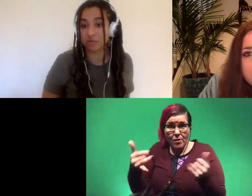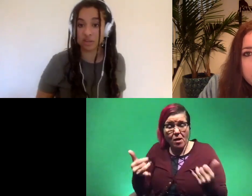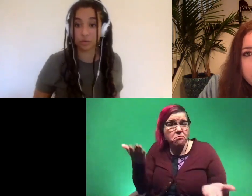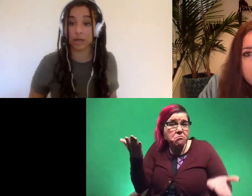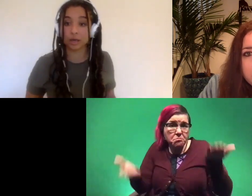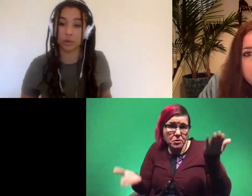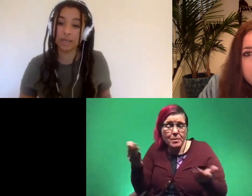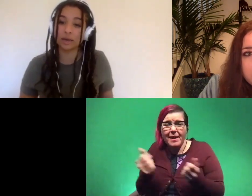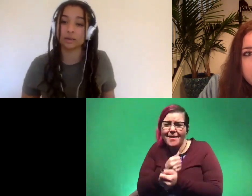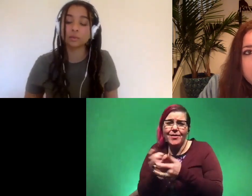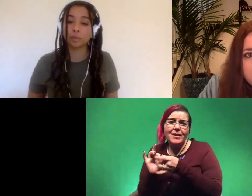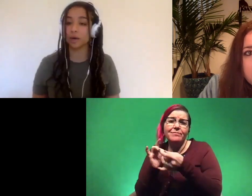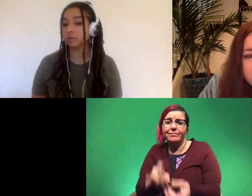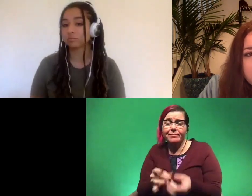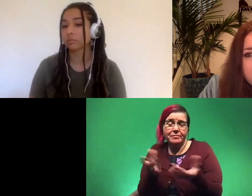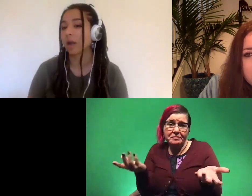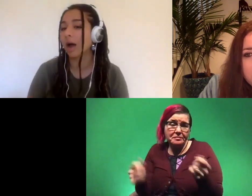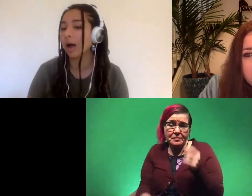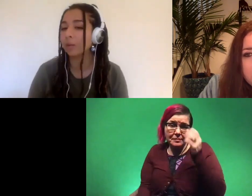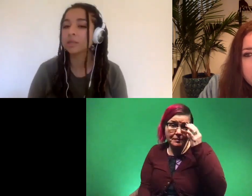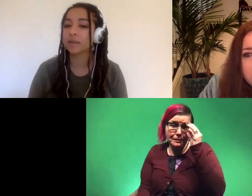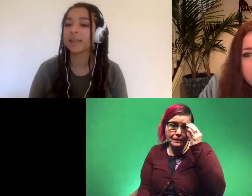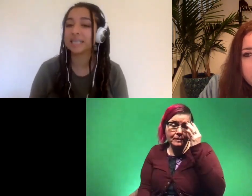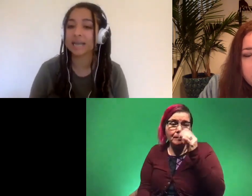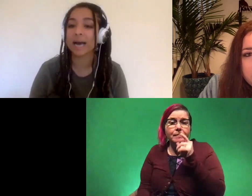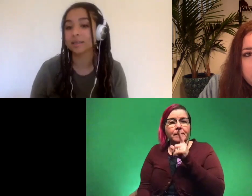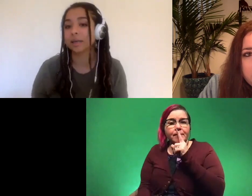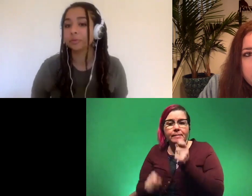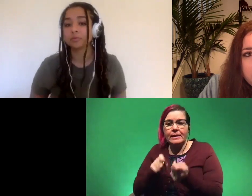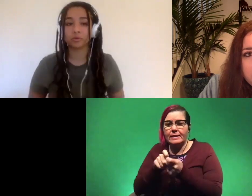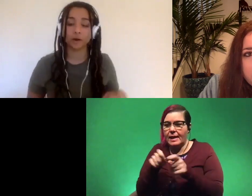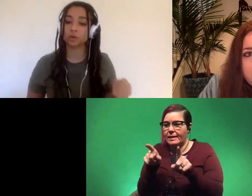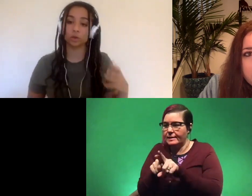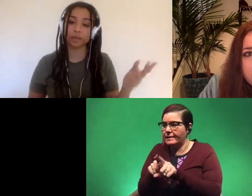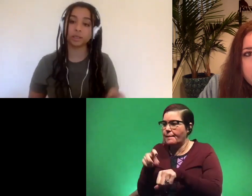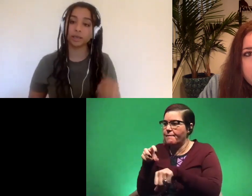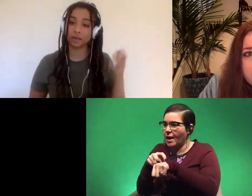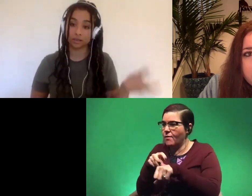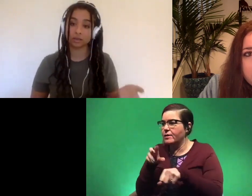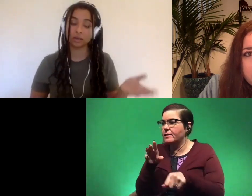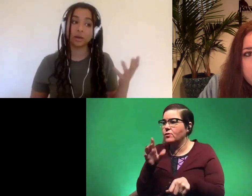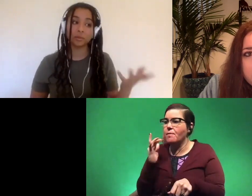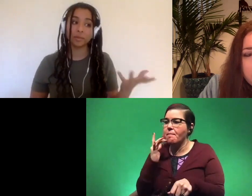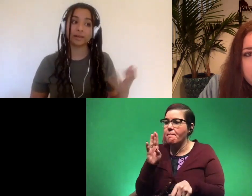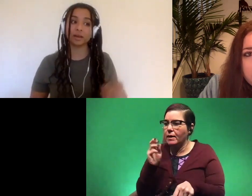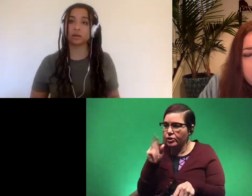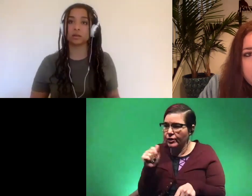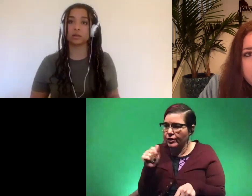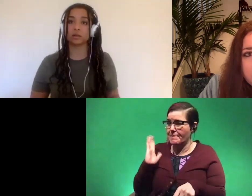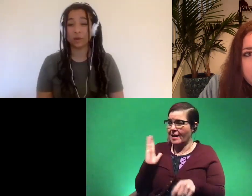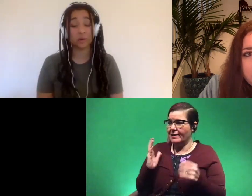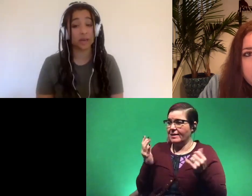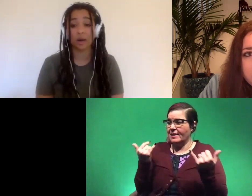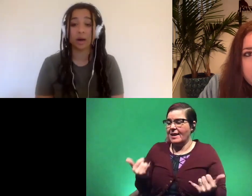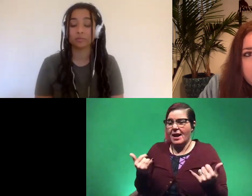everything is related to an extent but i wouldn't say the exact same virus or bacteria that existed back then is